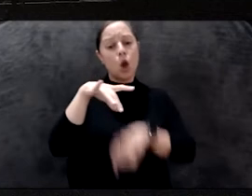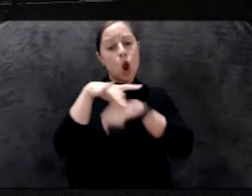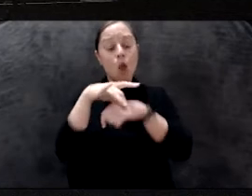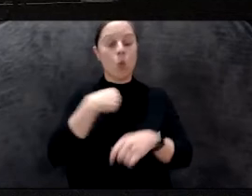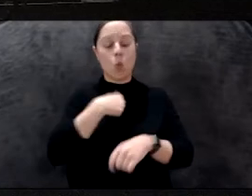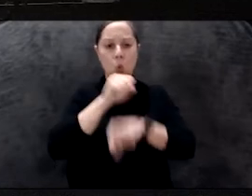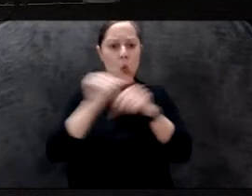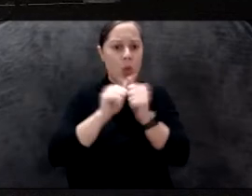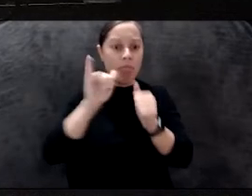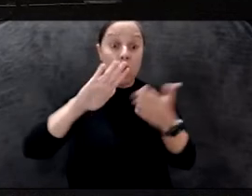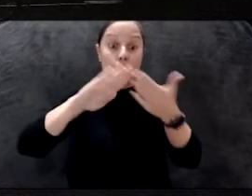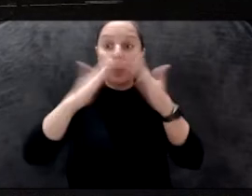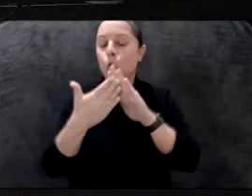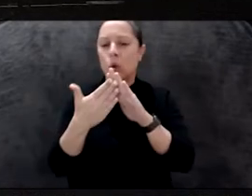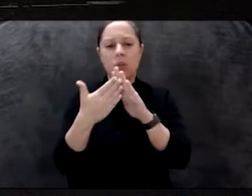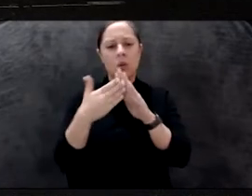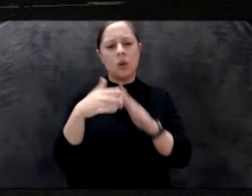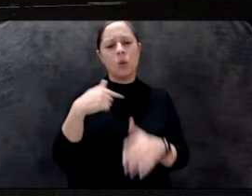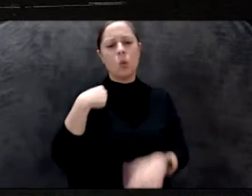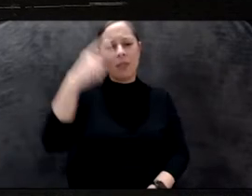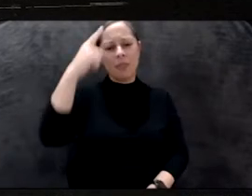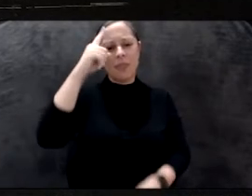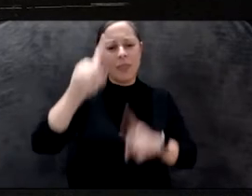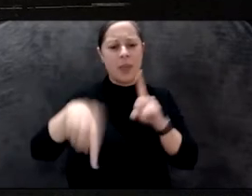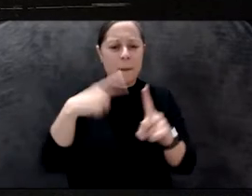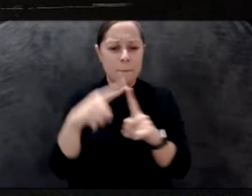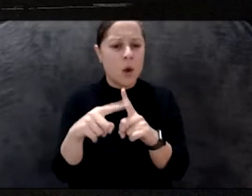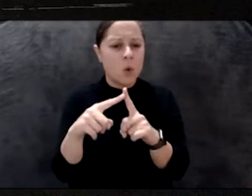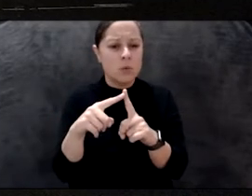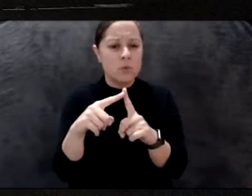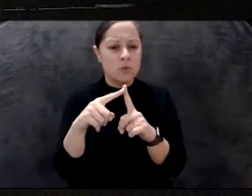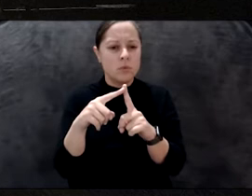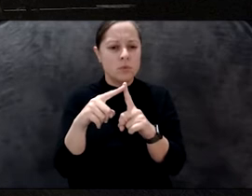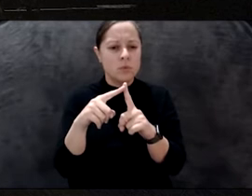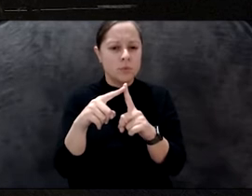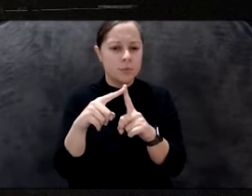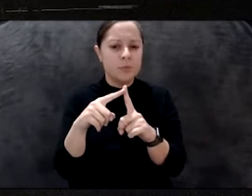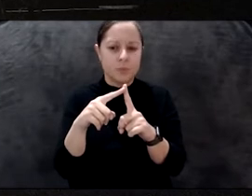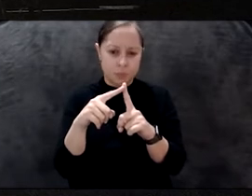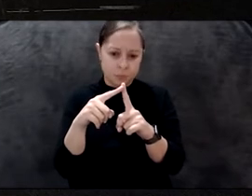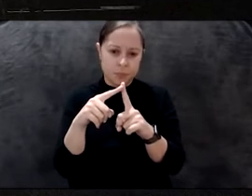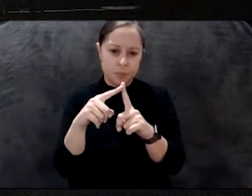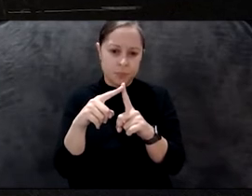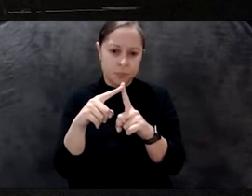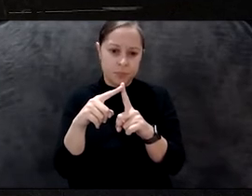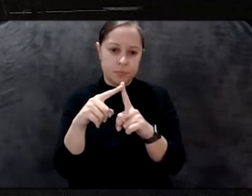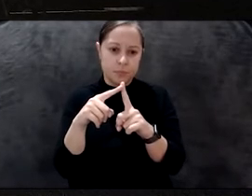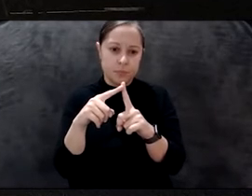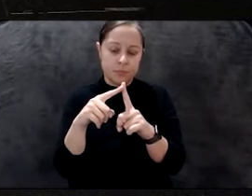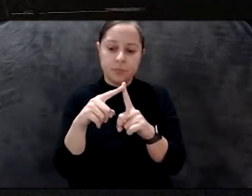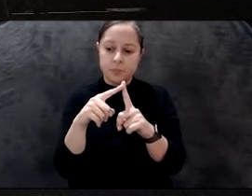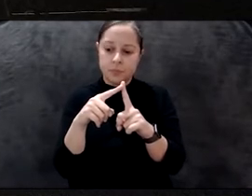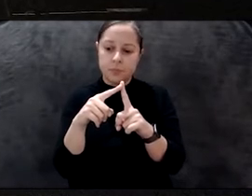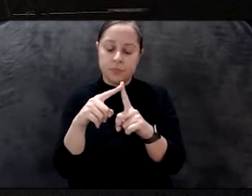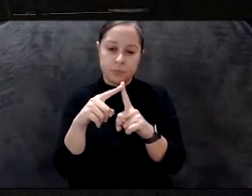in Argentina, I'd like to bring back the concept of Pacha or Pachamama, which is mothership Earth, and maybe leave the idea of the idea and